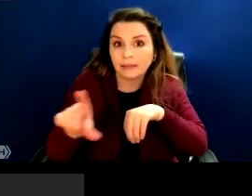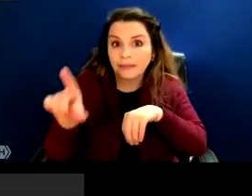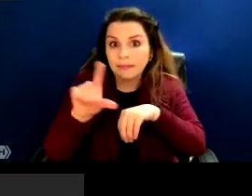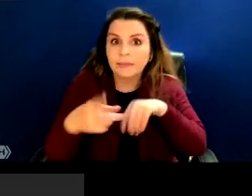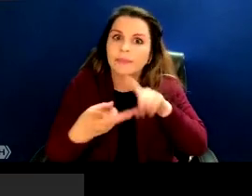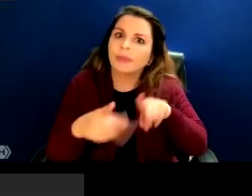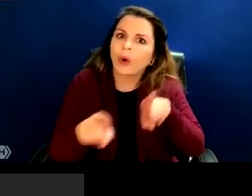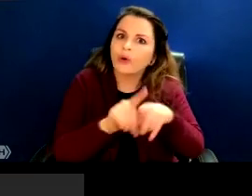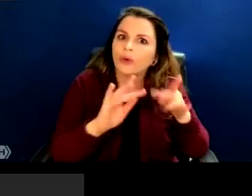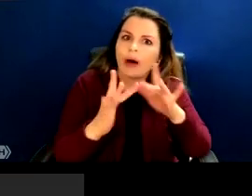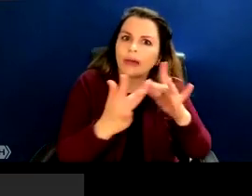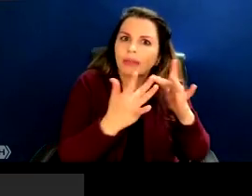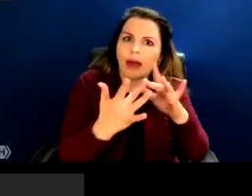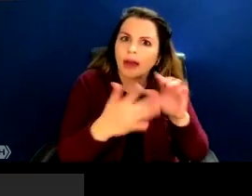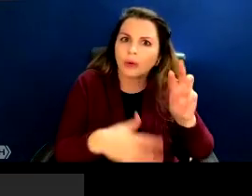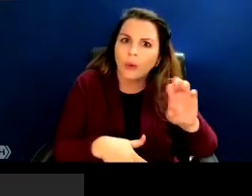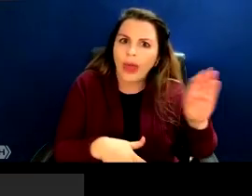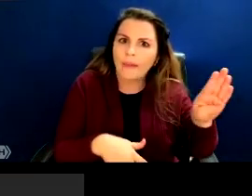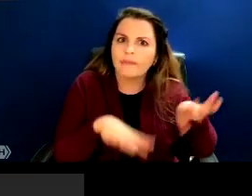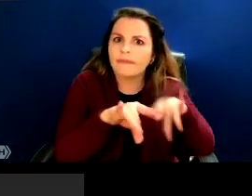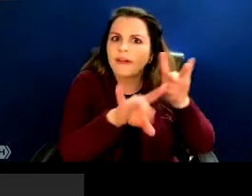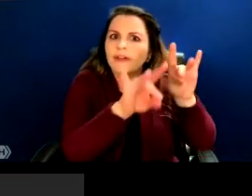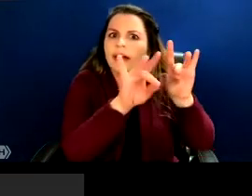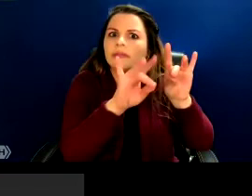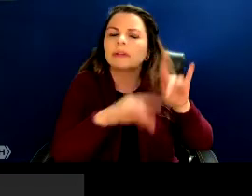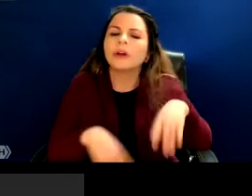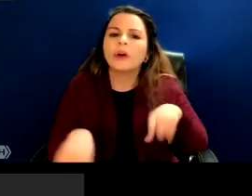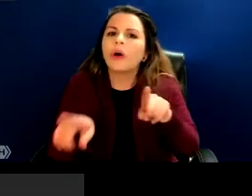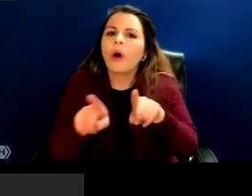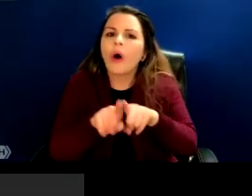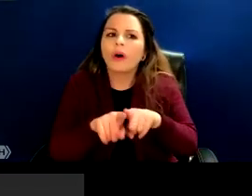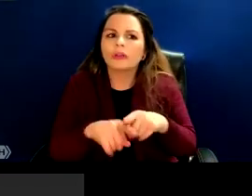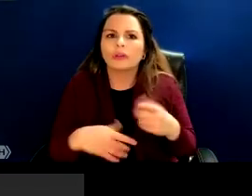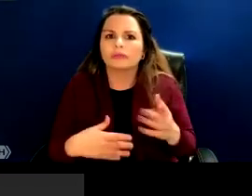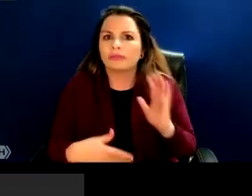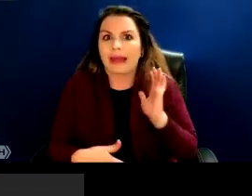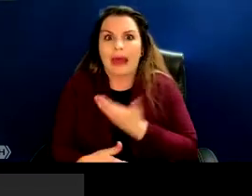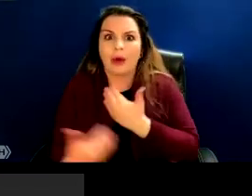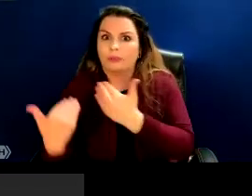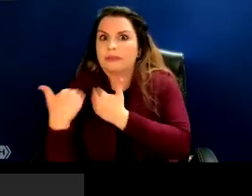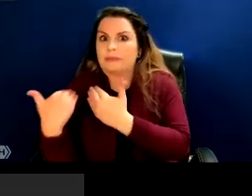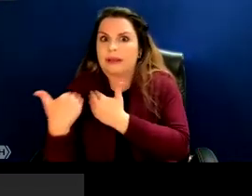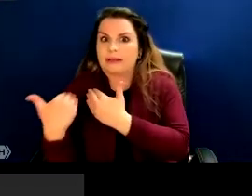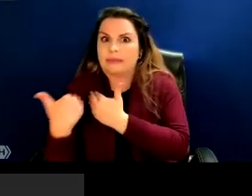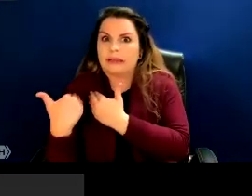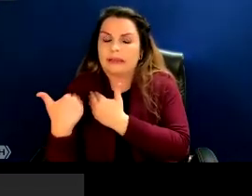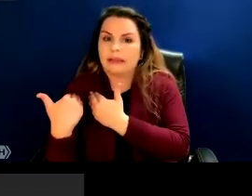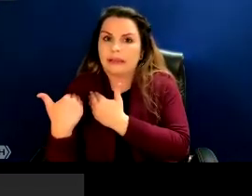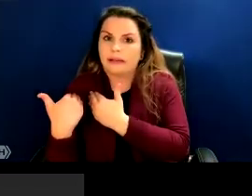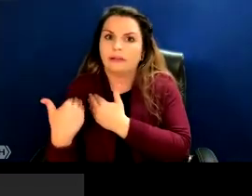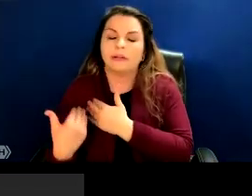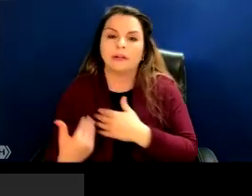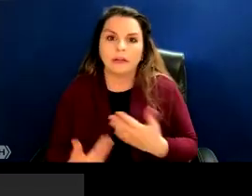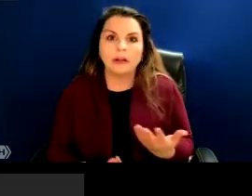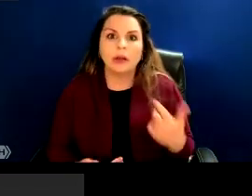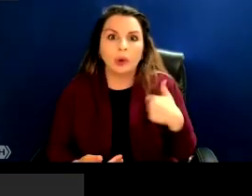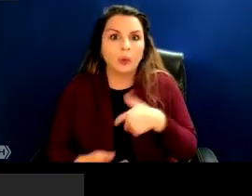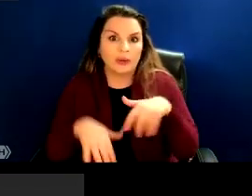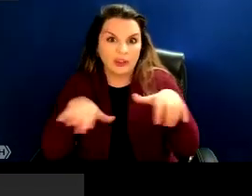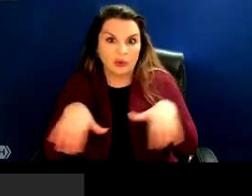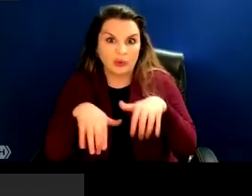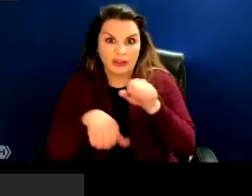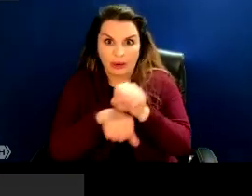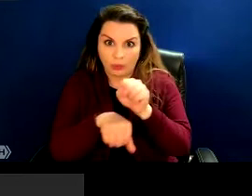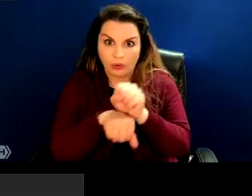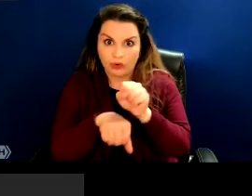and online? And what are the incredible responsibilities that we have with respect to that? When we are doing